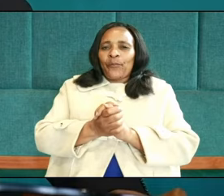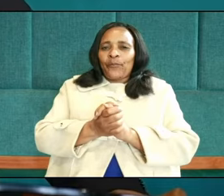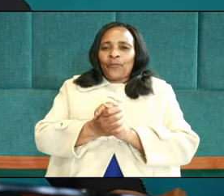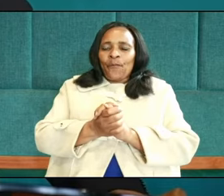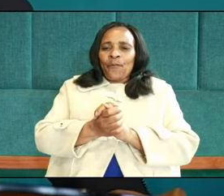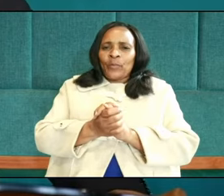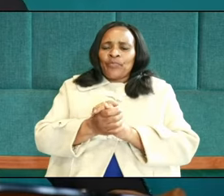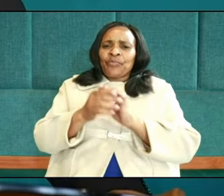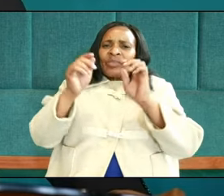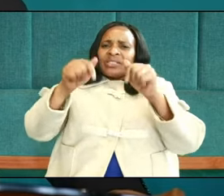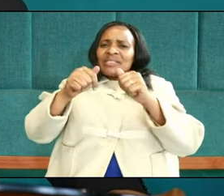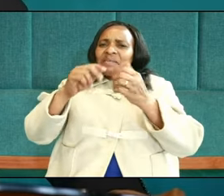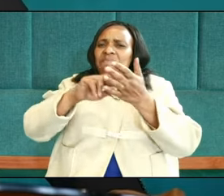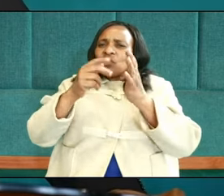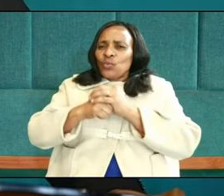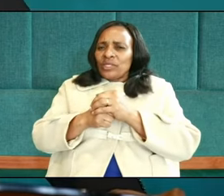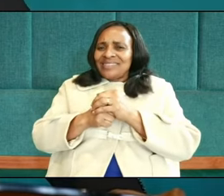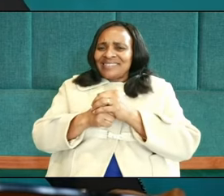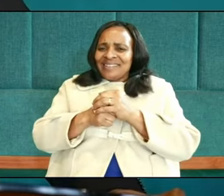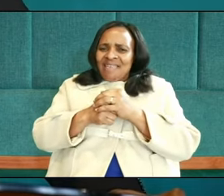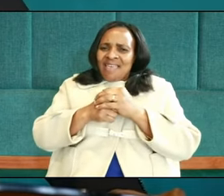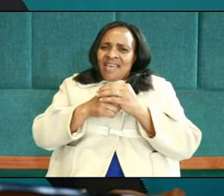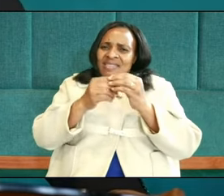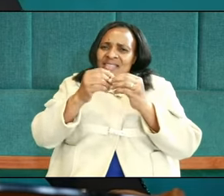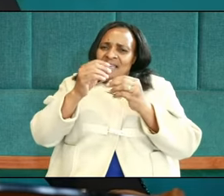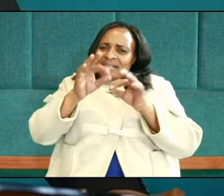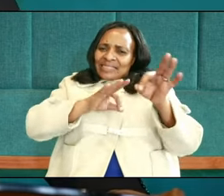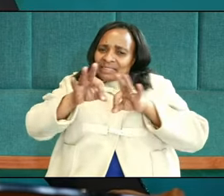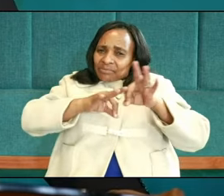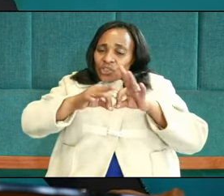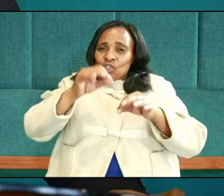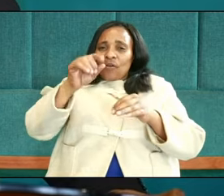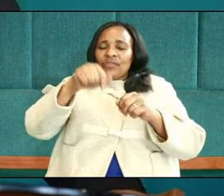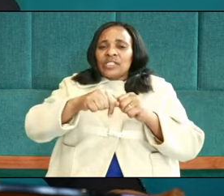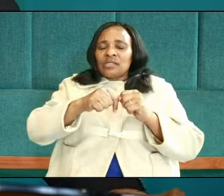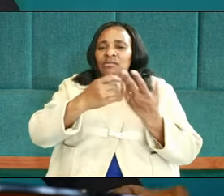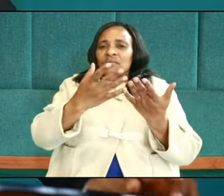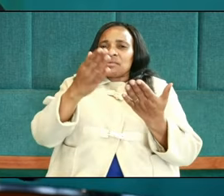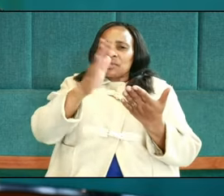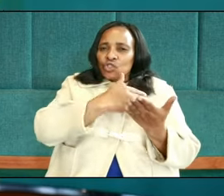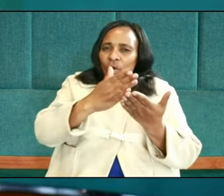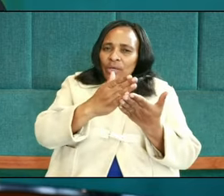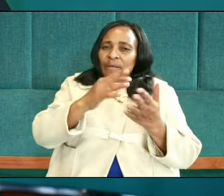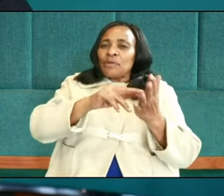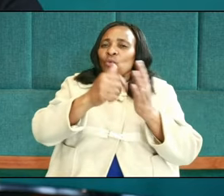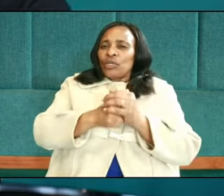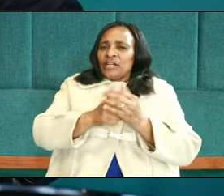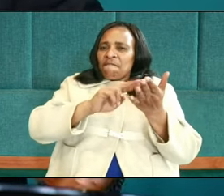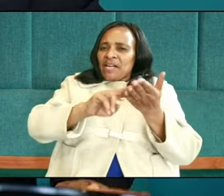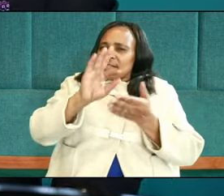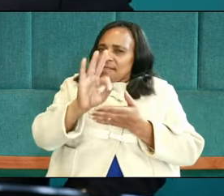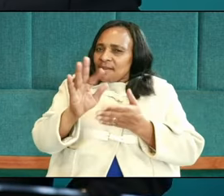A contemplation of the sons of Korah, as the text tells us. So, based on verses